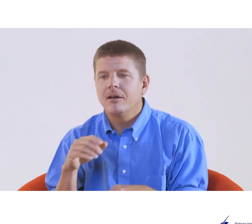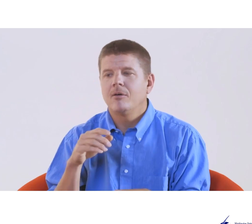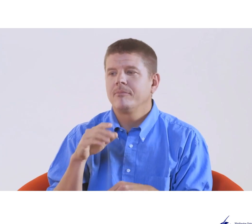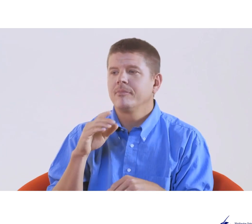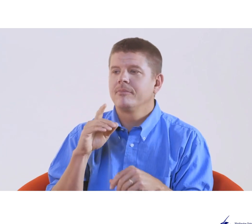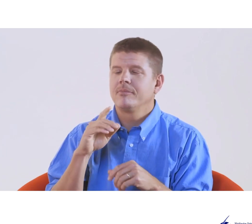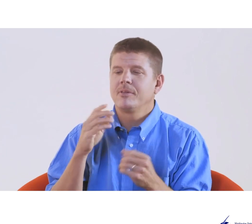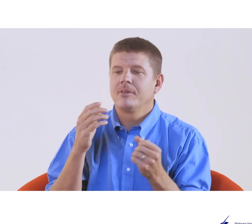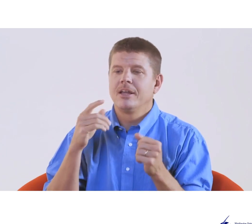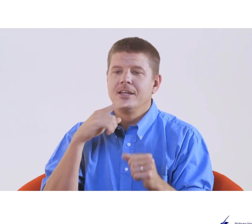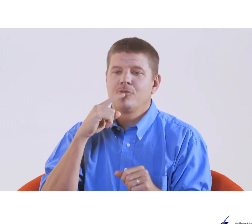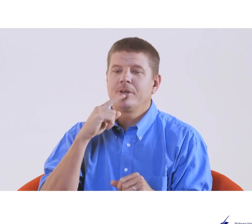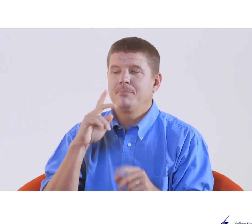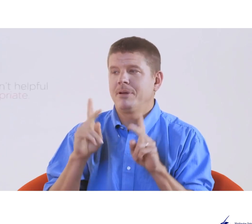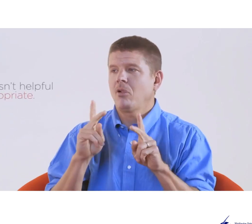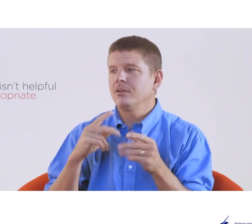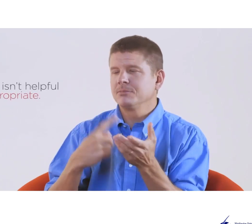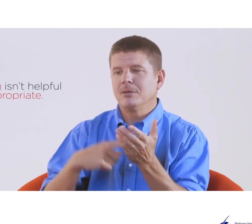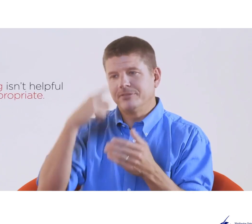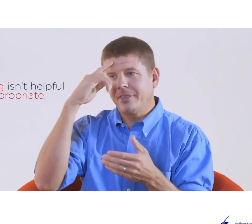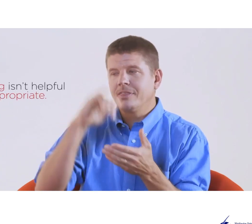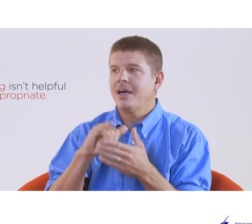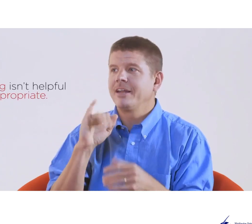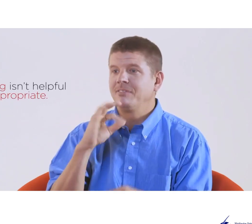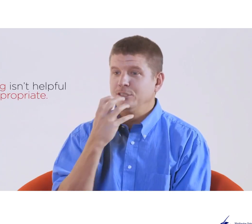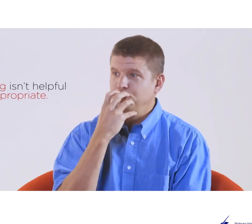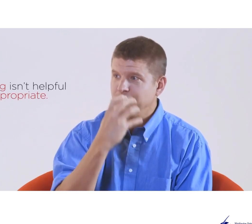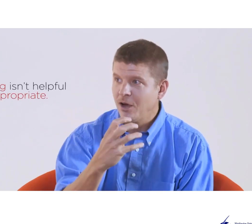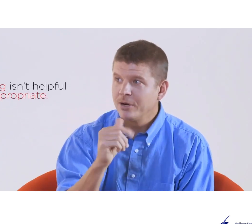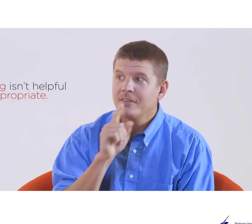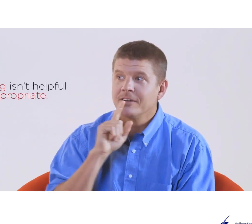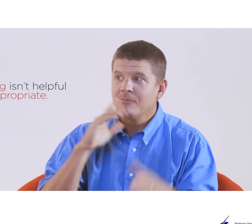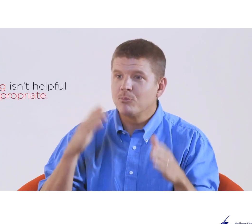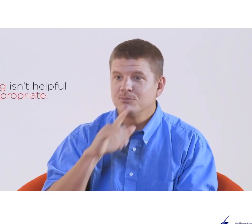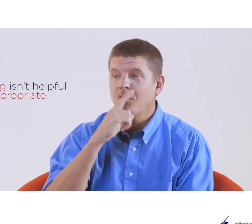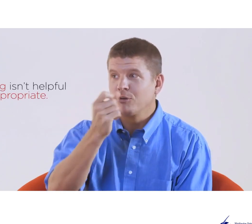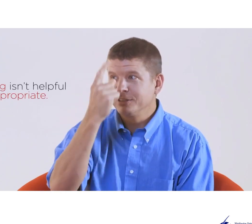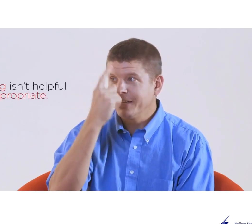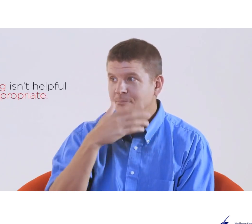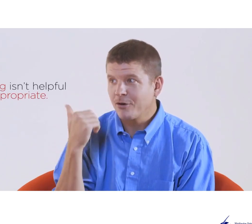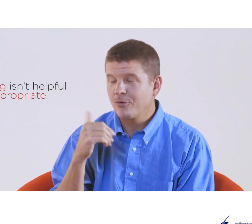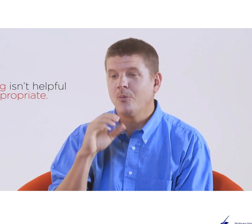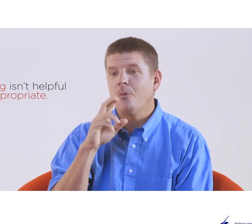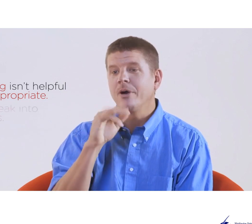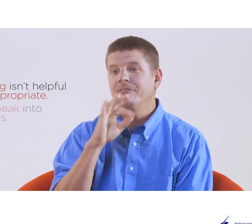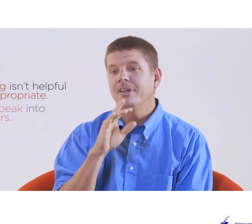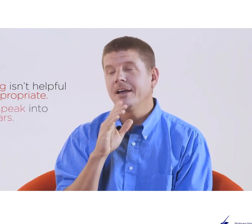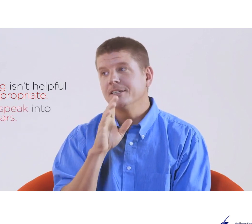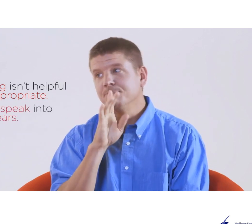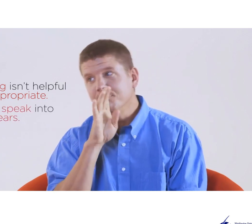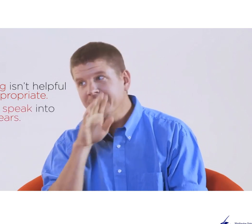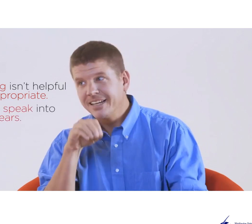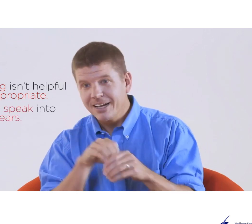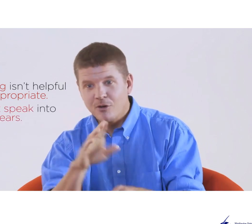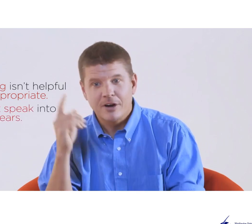Related to that, hearing people sometimes think if they yell at the deaf person that the deaf person will understand better. Or if they speak into the ear of the deaf